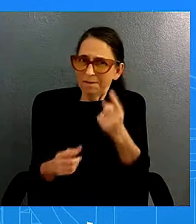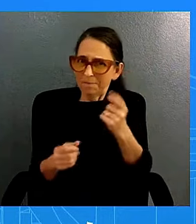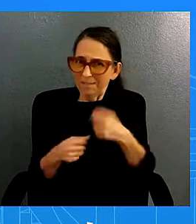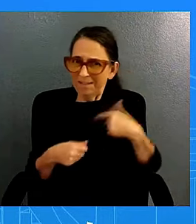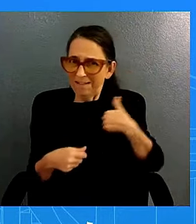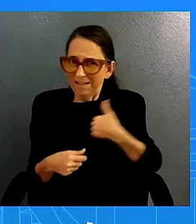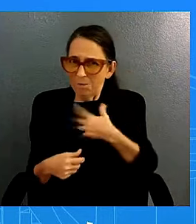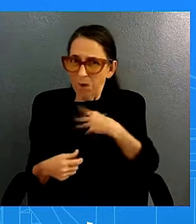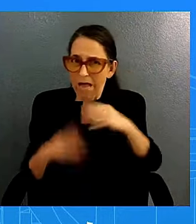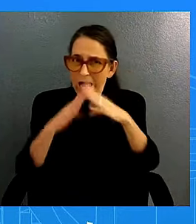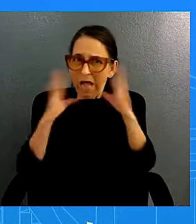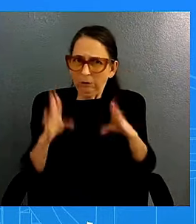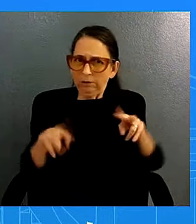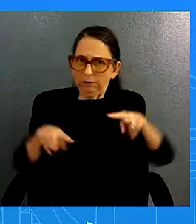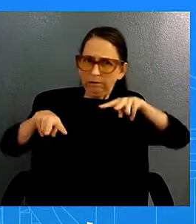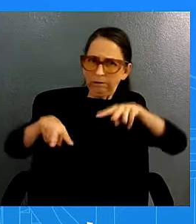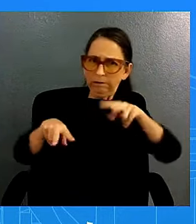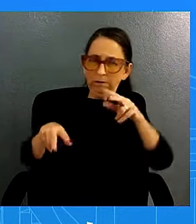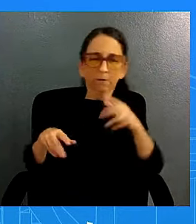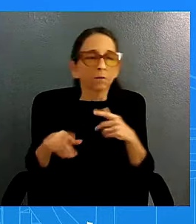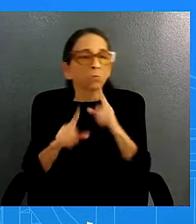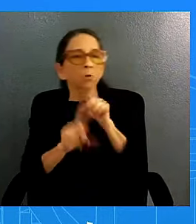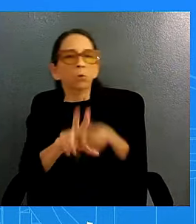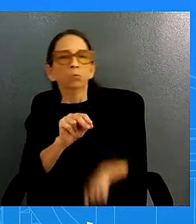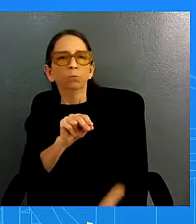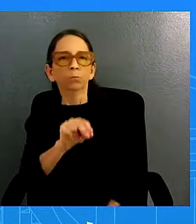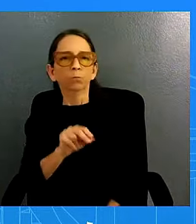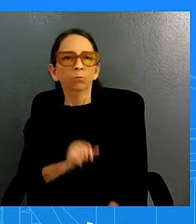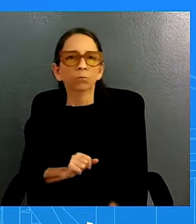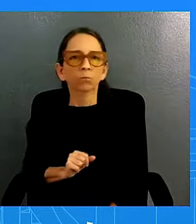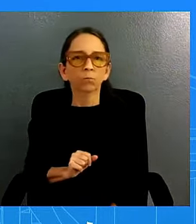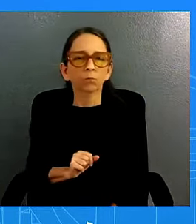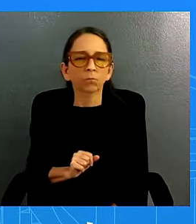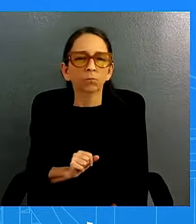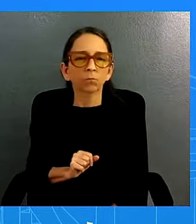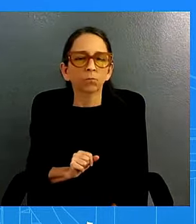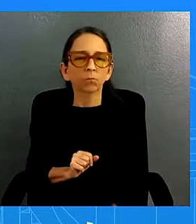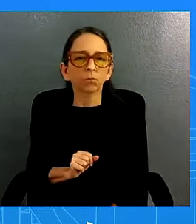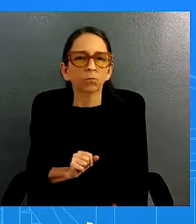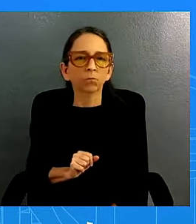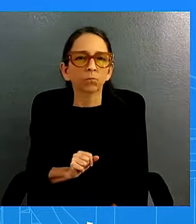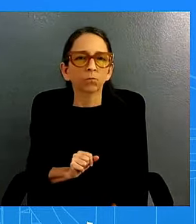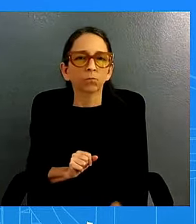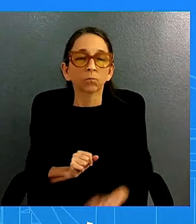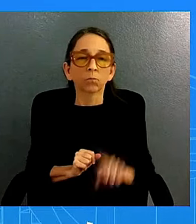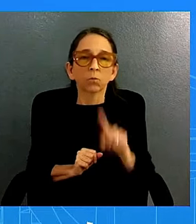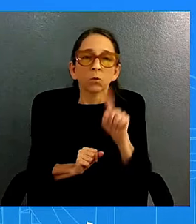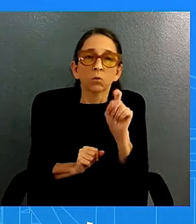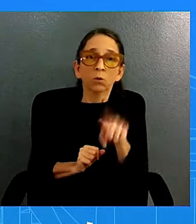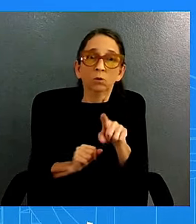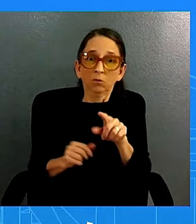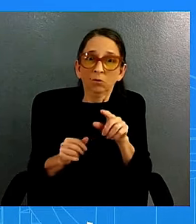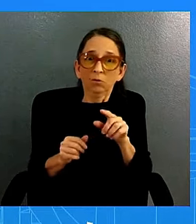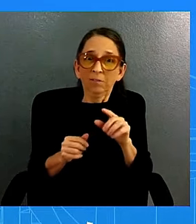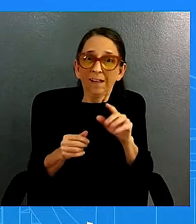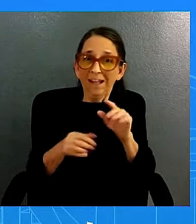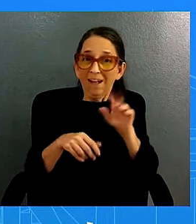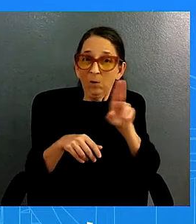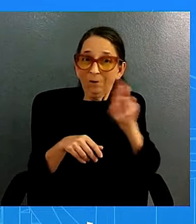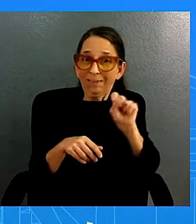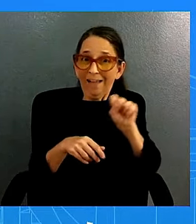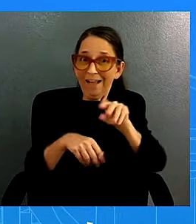uh relevance and the influence the u.s has in the region in the middle east considering that you provide most of the arms uh